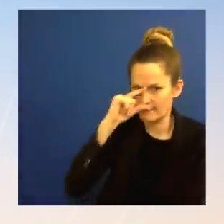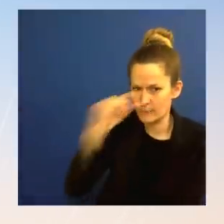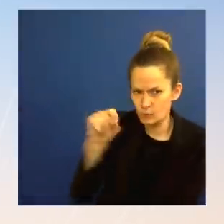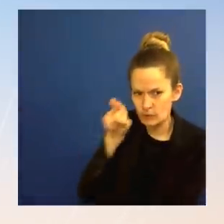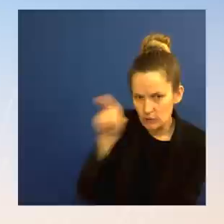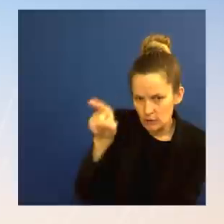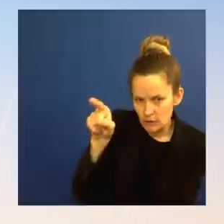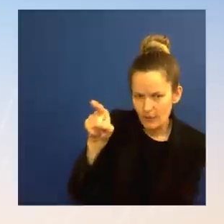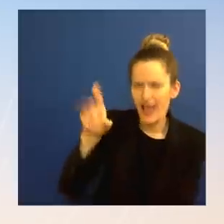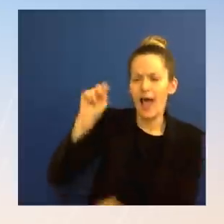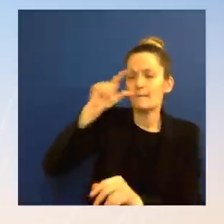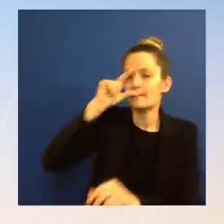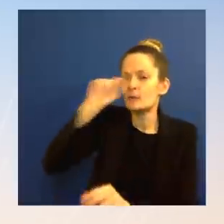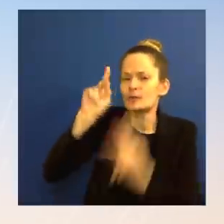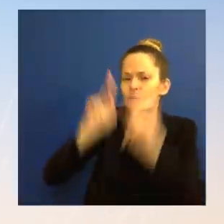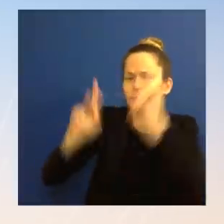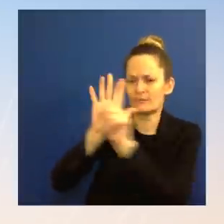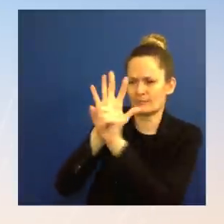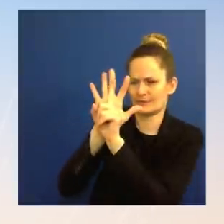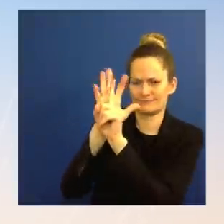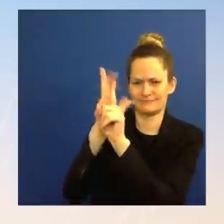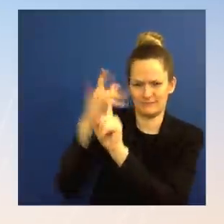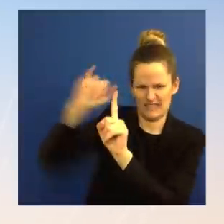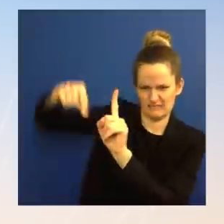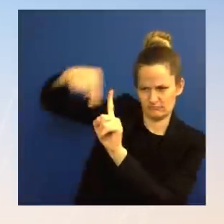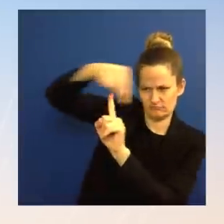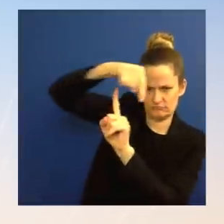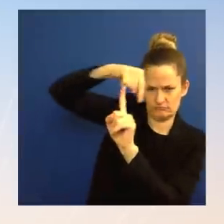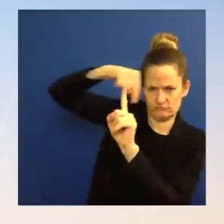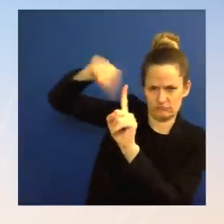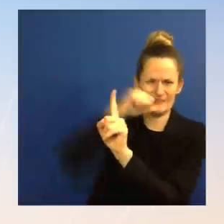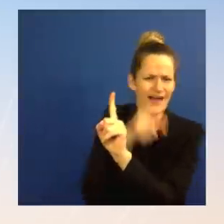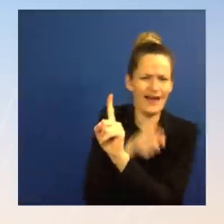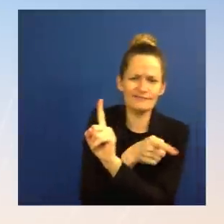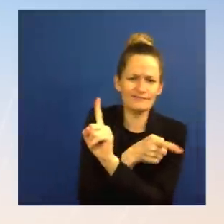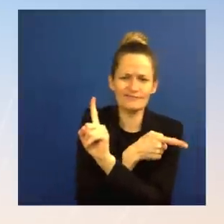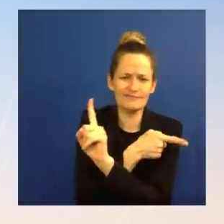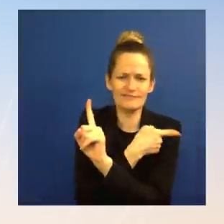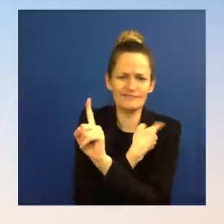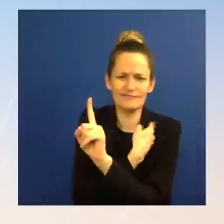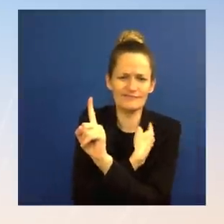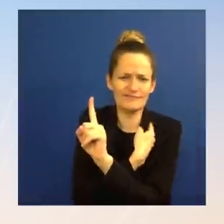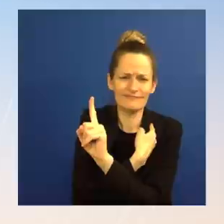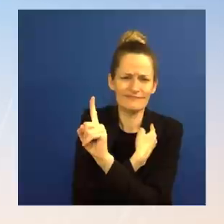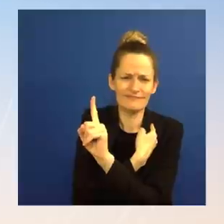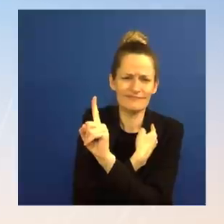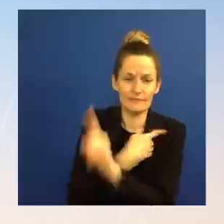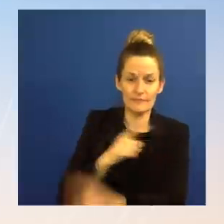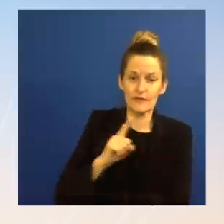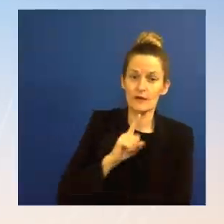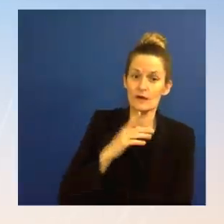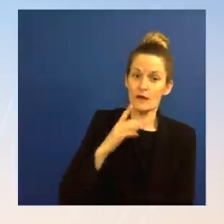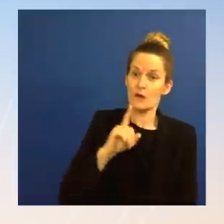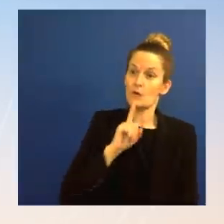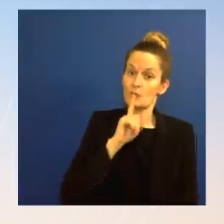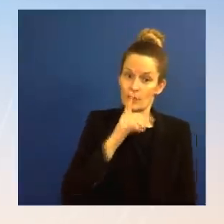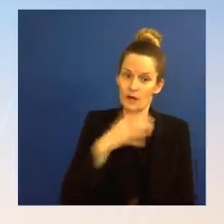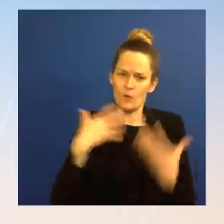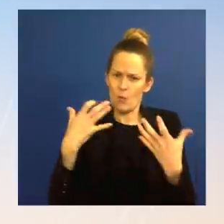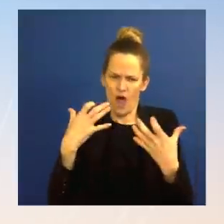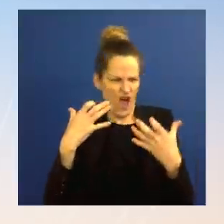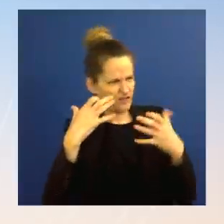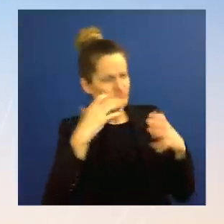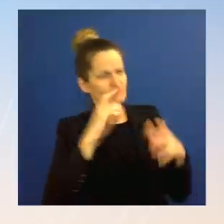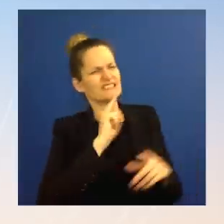having a devastating impact on the Russian economy. And our view is that, over the medium and long